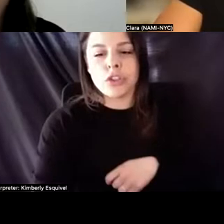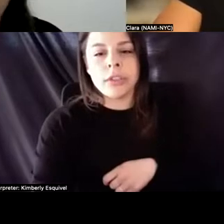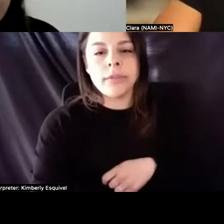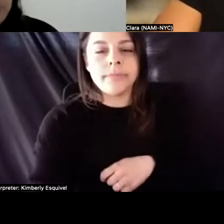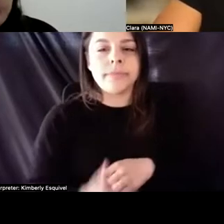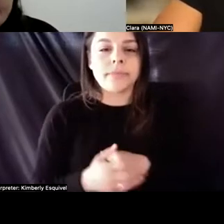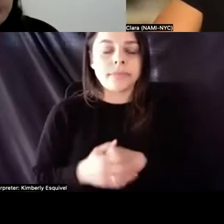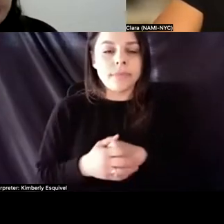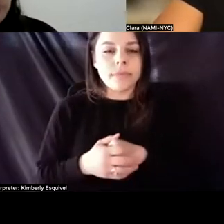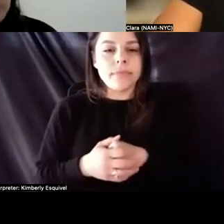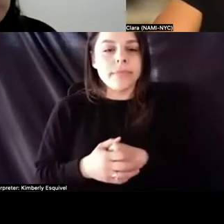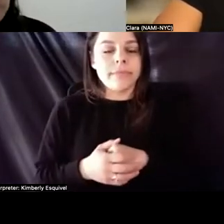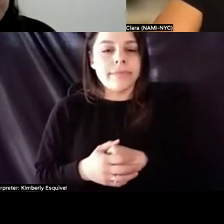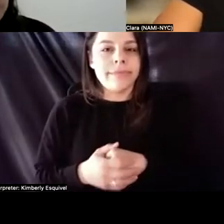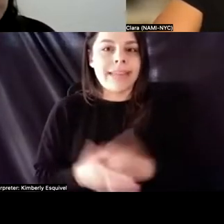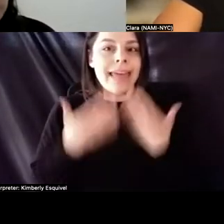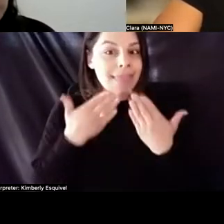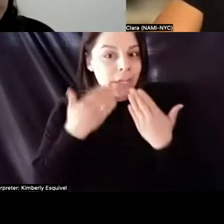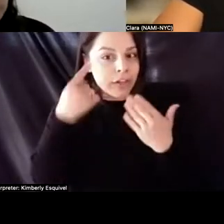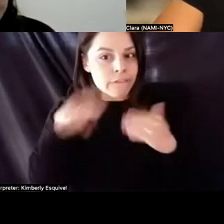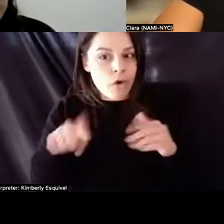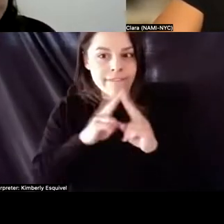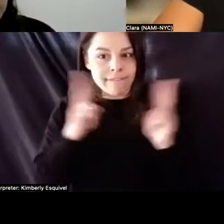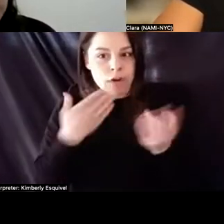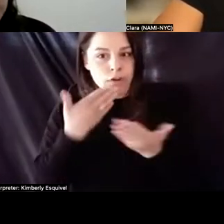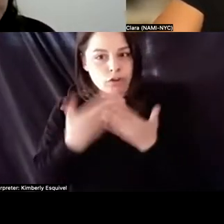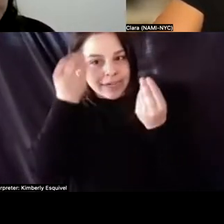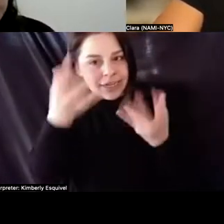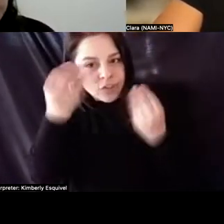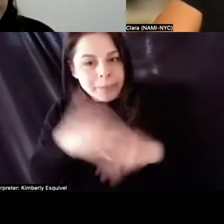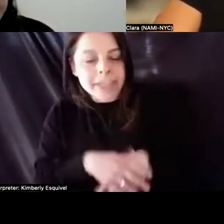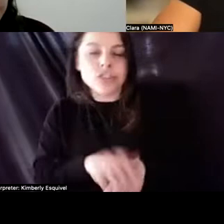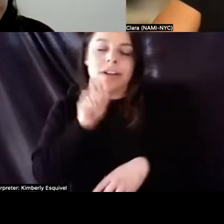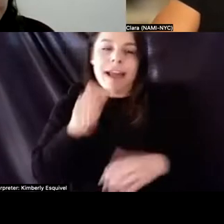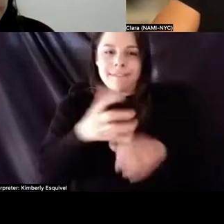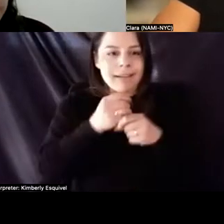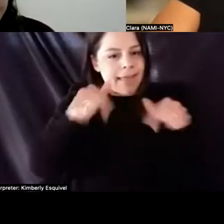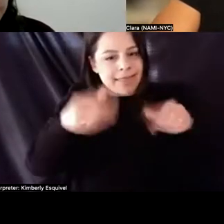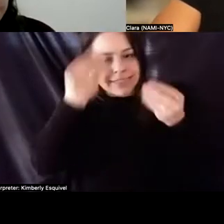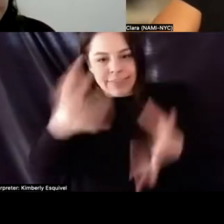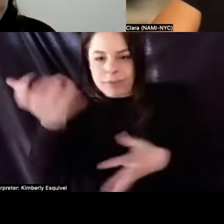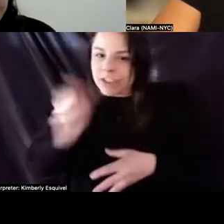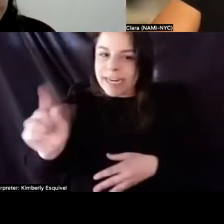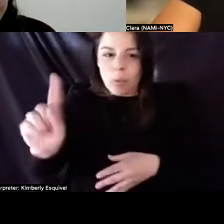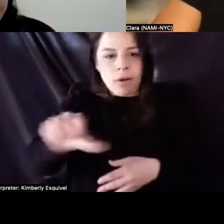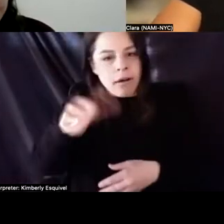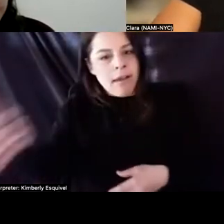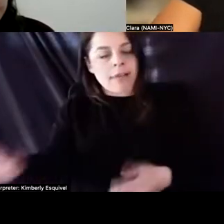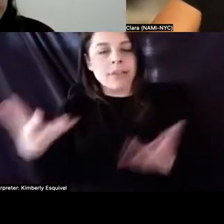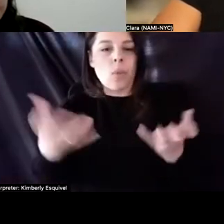thank you for the very informative. I haven't gotten this information anywhere. So I just want to say thank you to everyone.